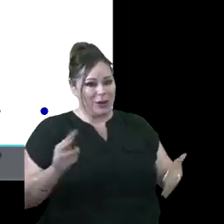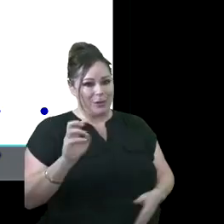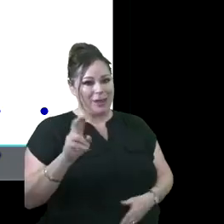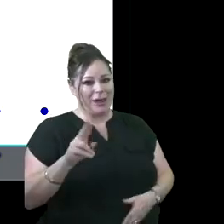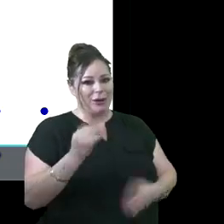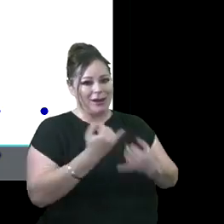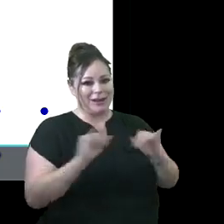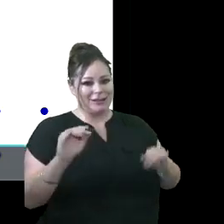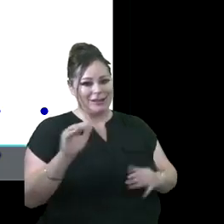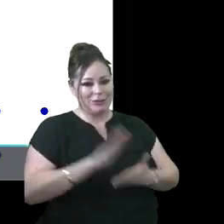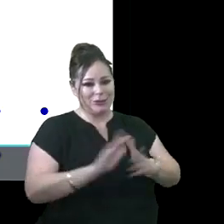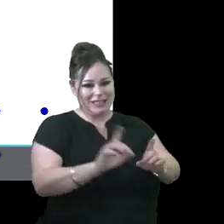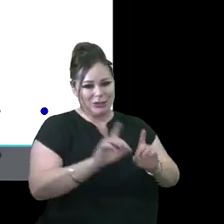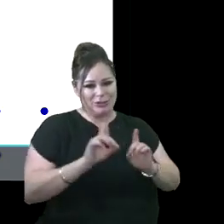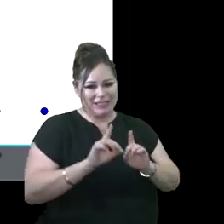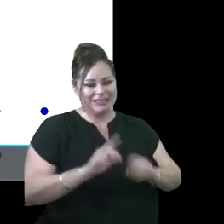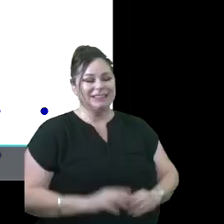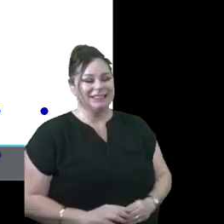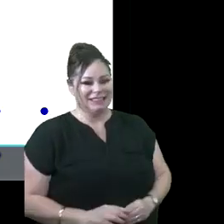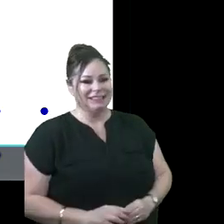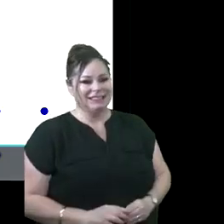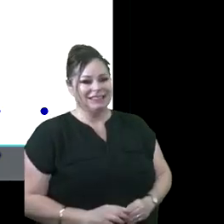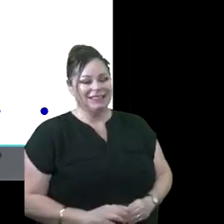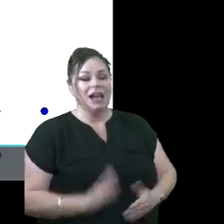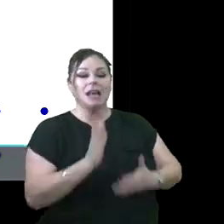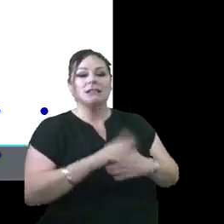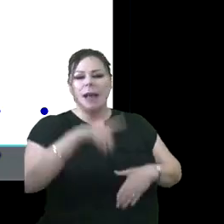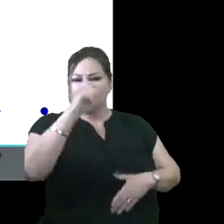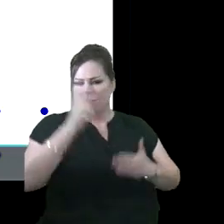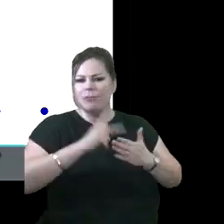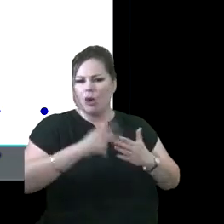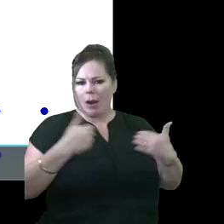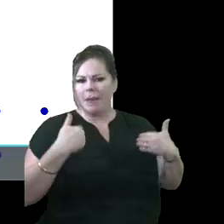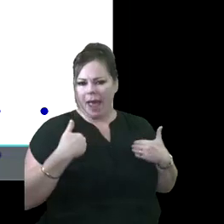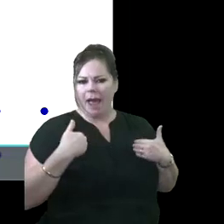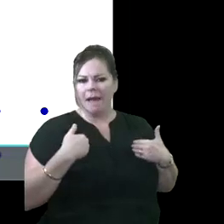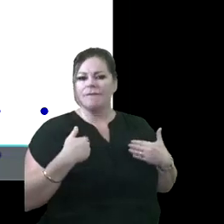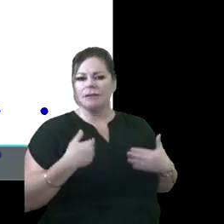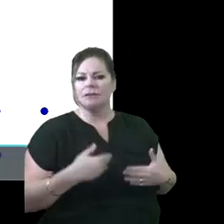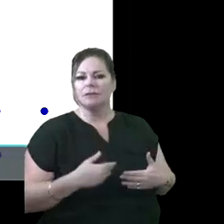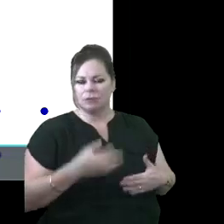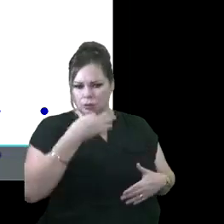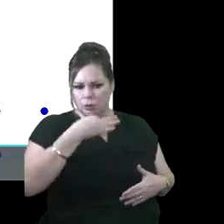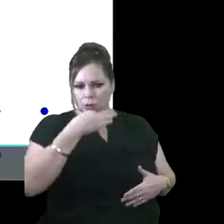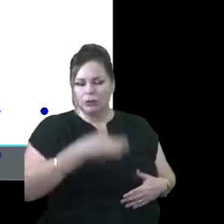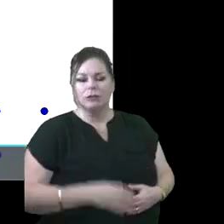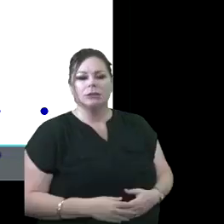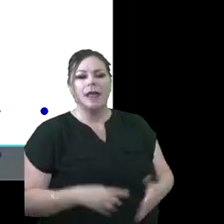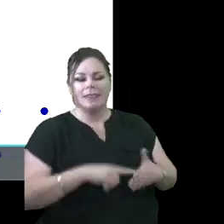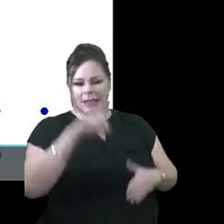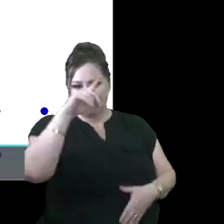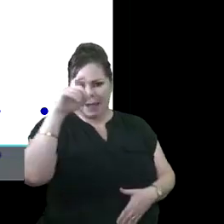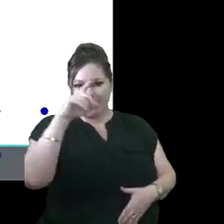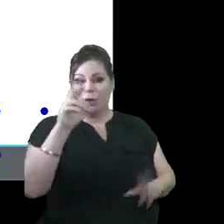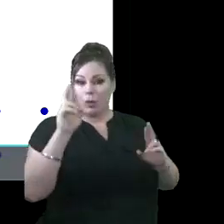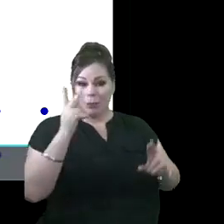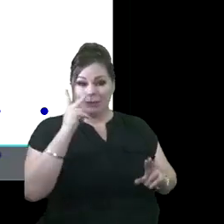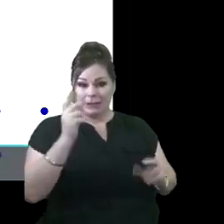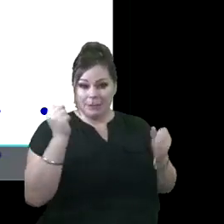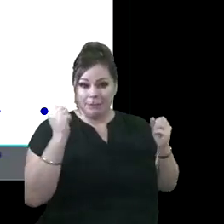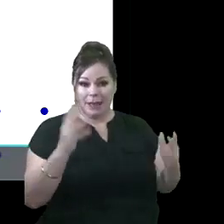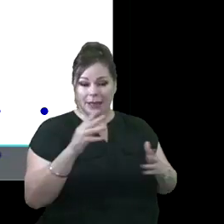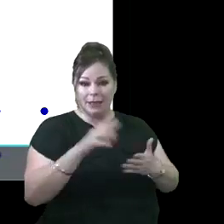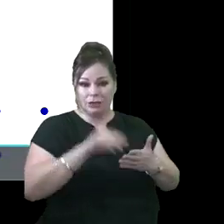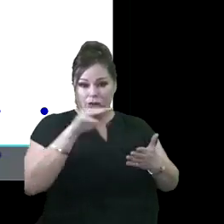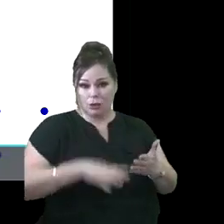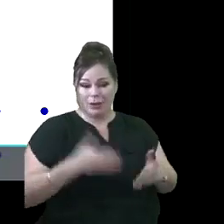Mainer Independent School District. And we will have some summer programs that are coming online this summer. So we hope to see many of our